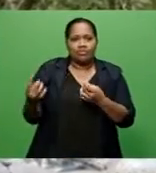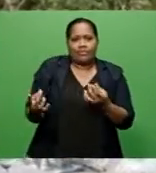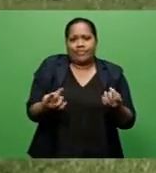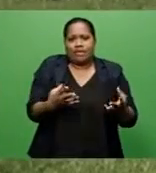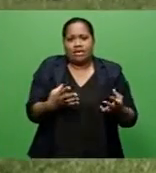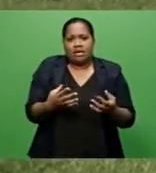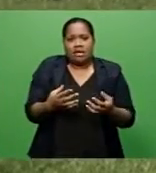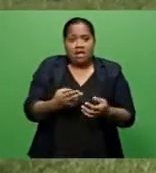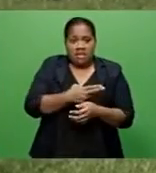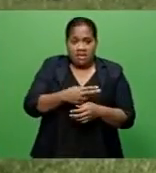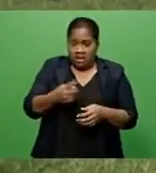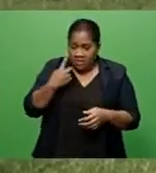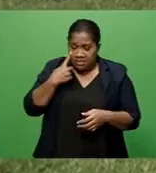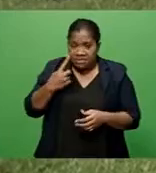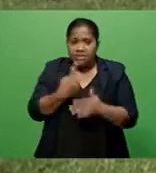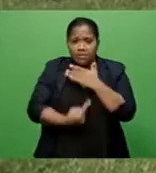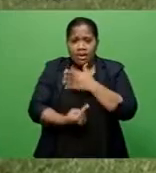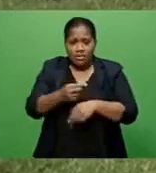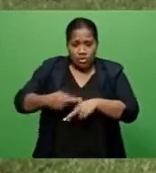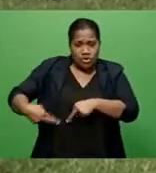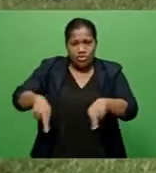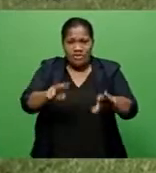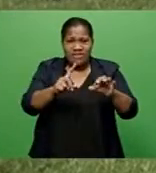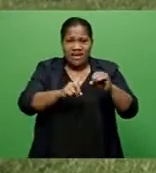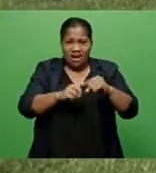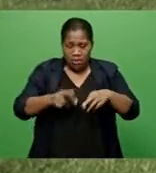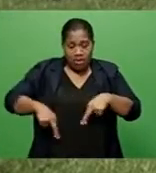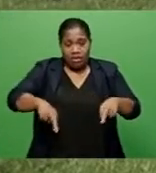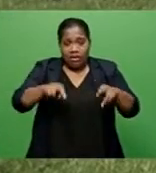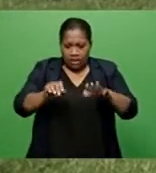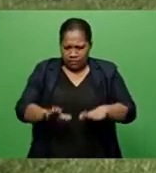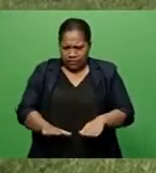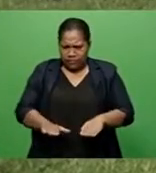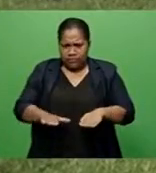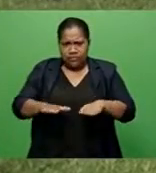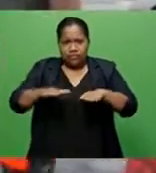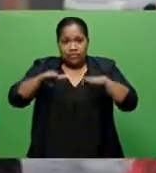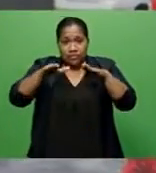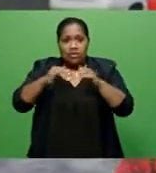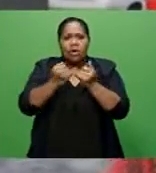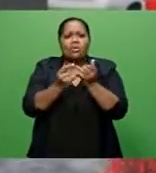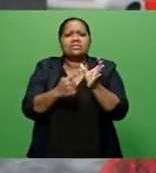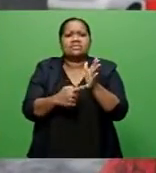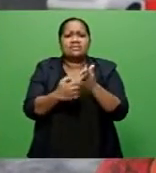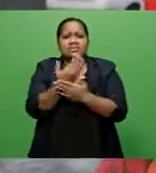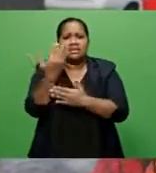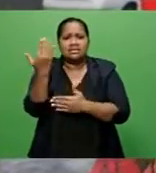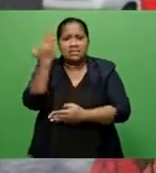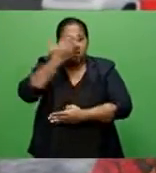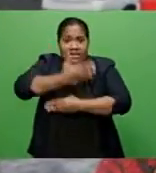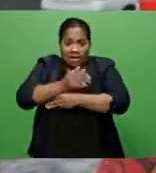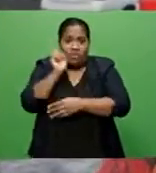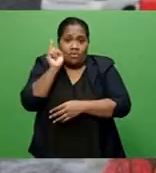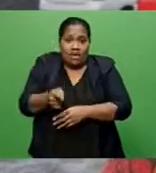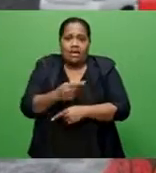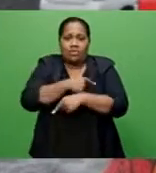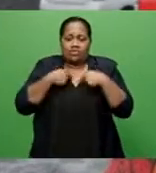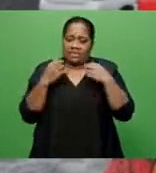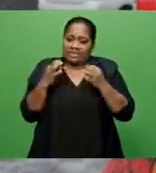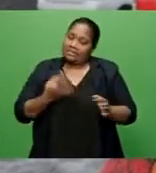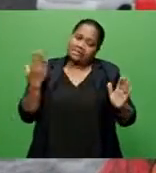Ngawa River rises rapidly due to the heavy rain experienced in the north on Saturday night. That's when we decided to move.